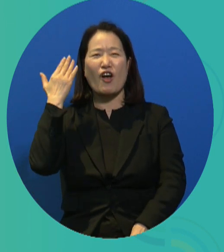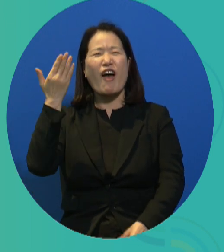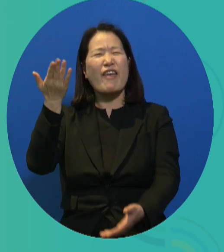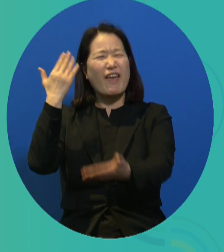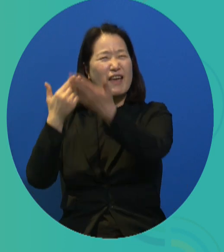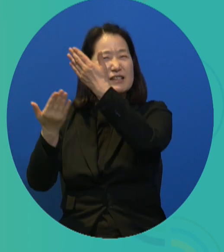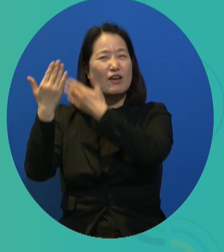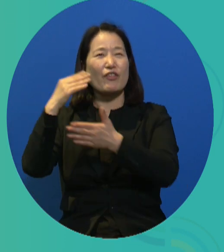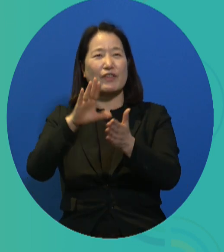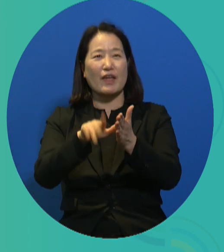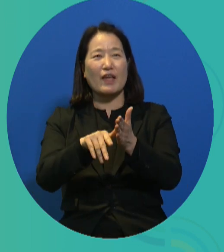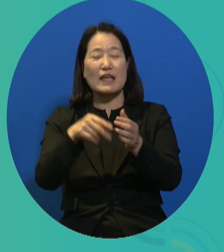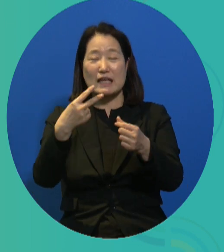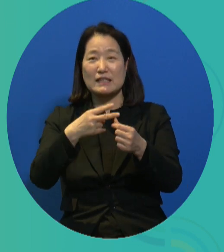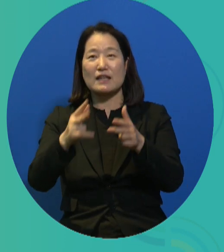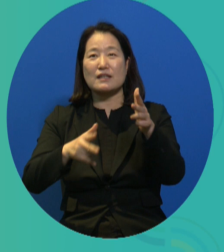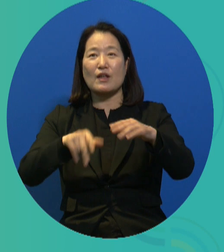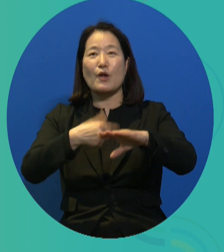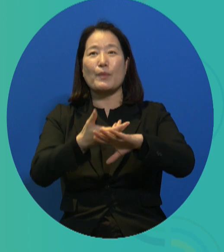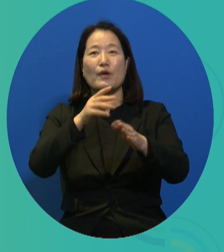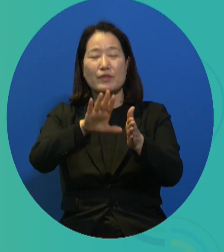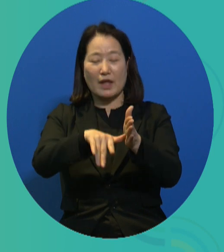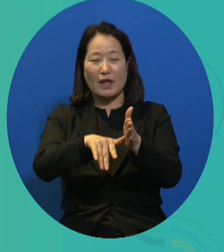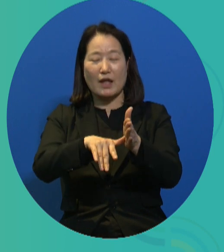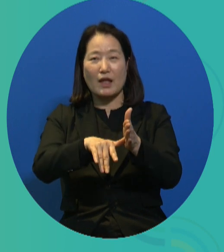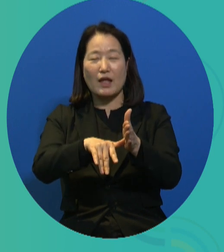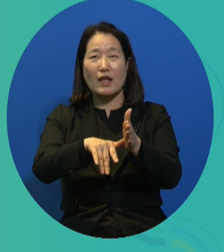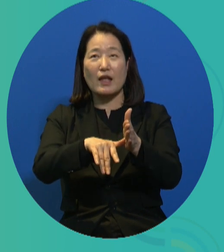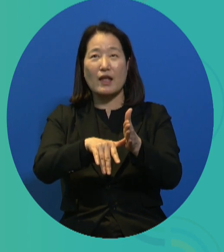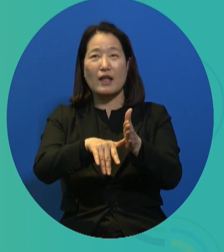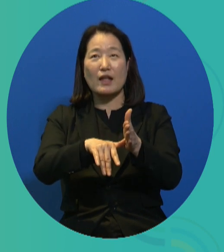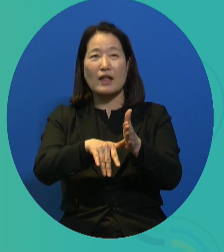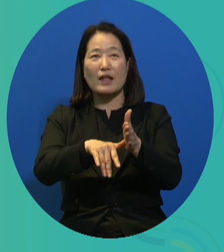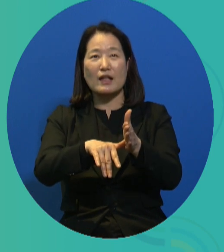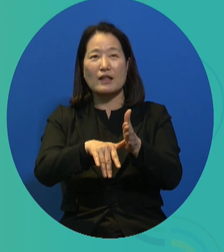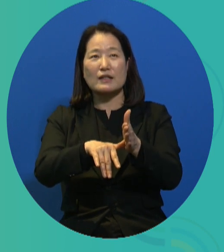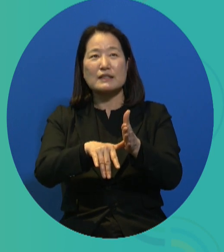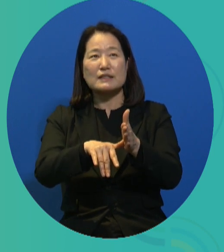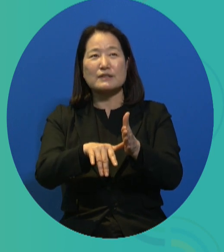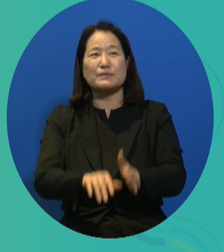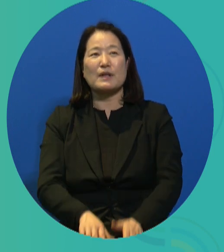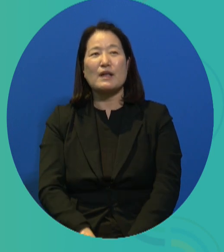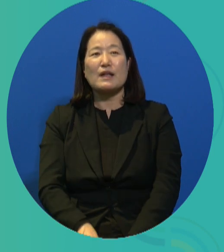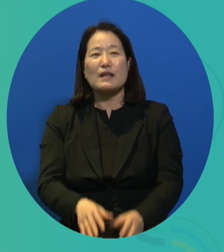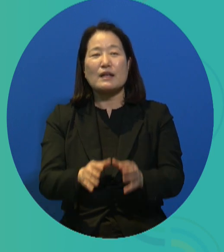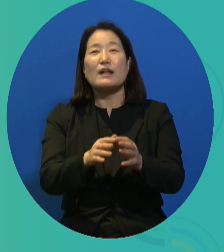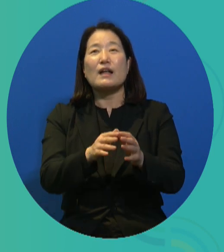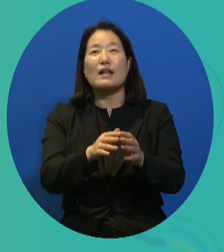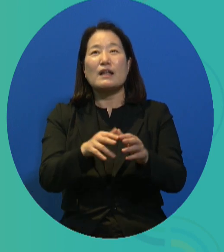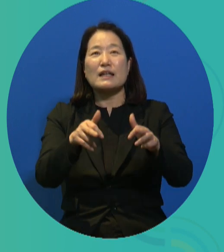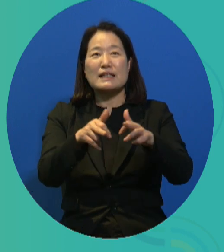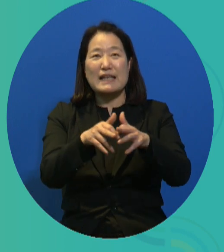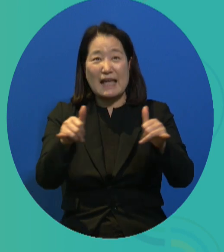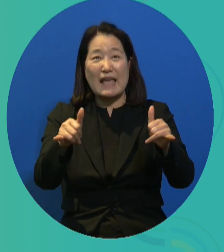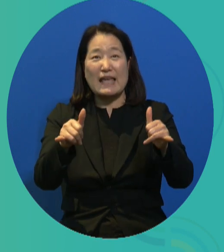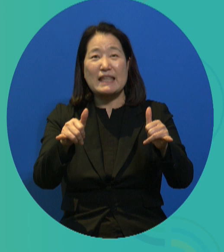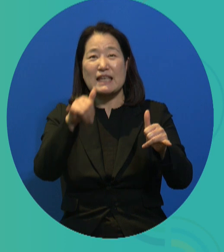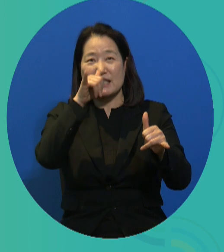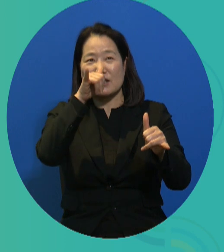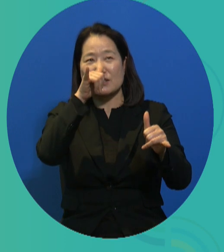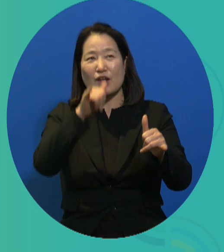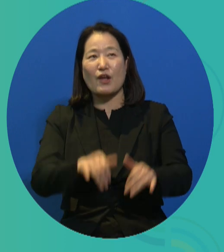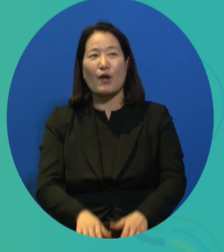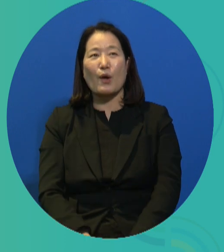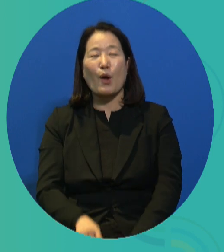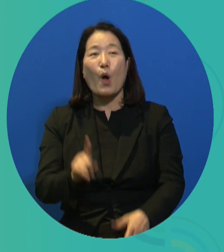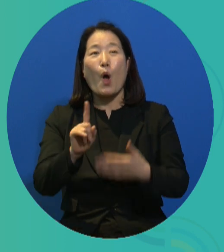so this will be about 200 years or so ago. Even at that time, there were those classes of